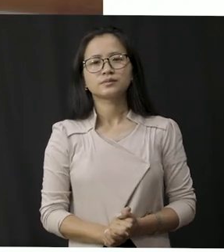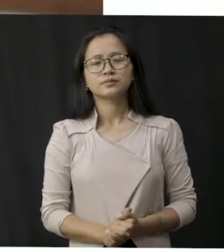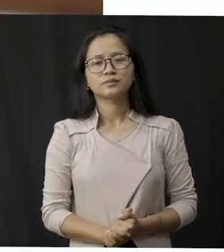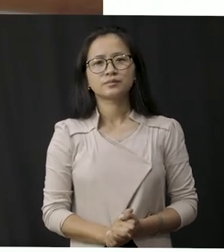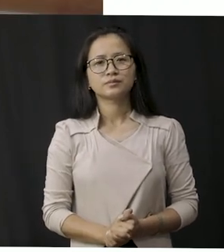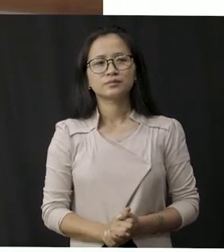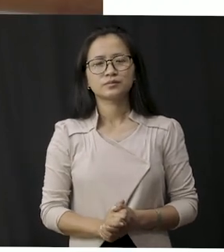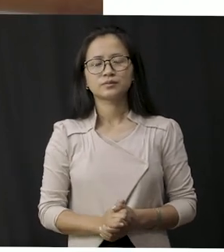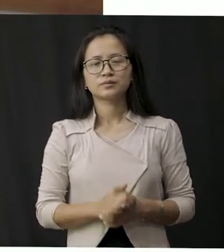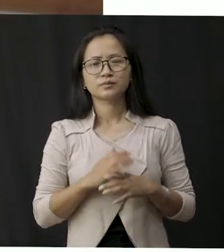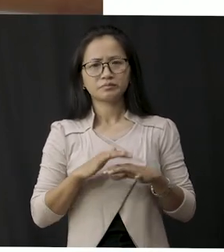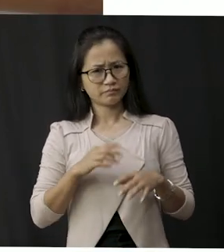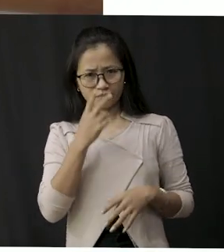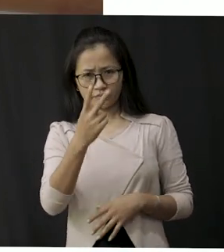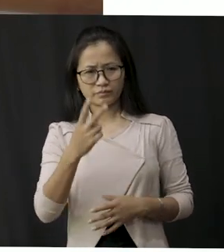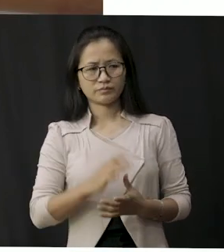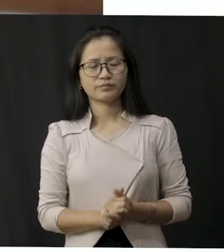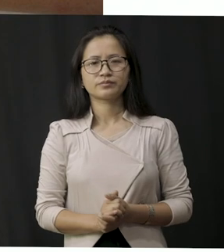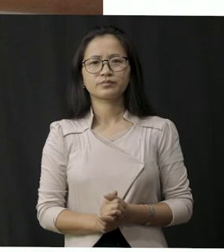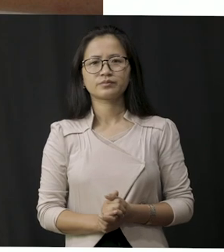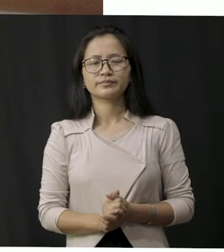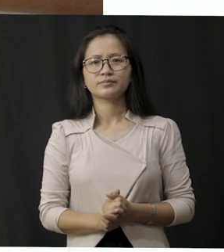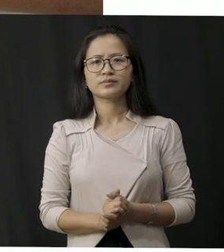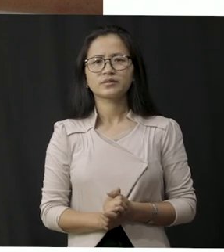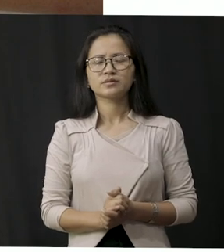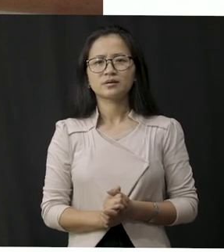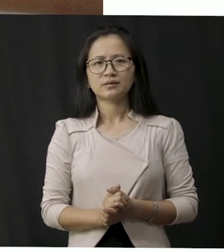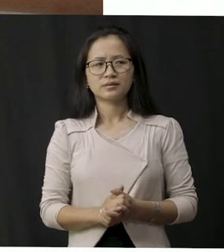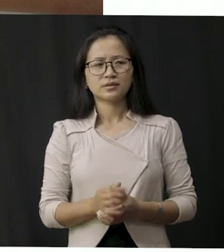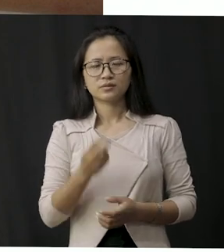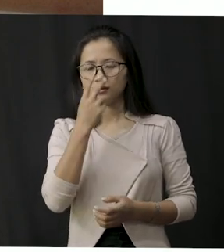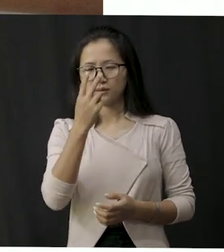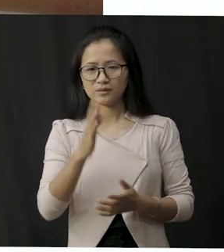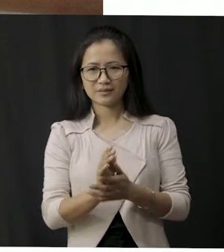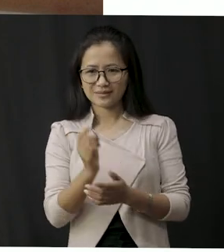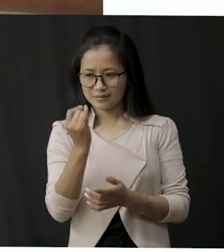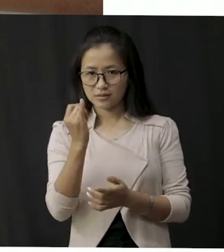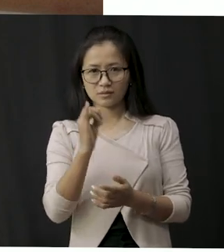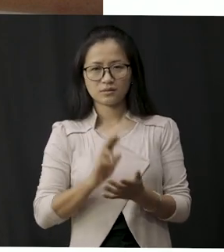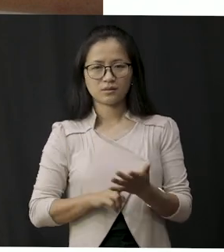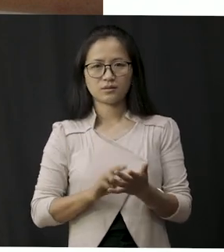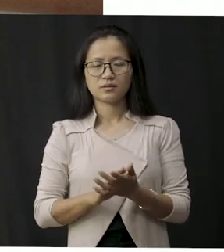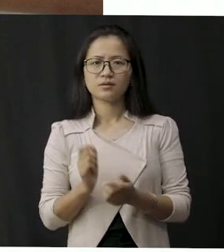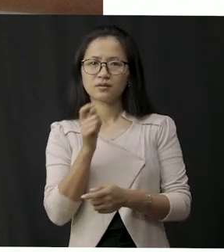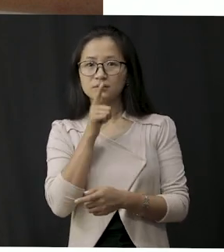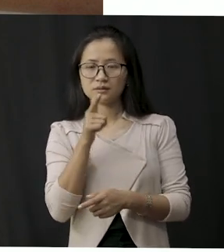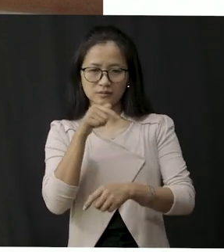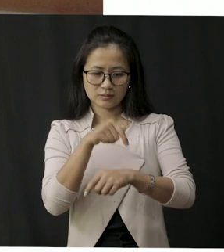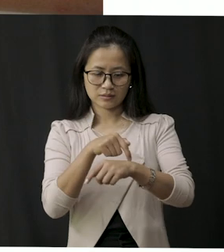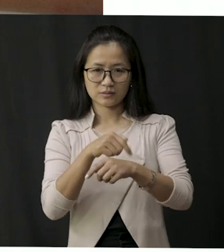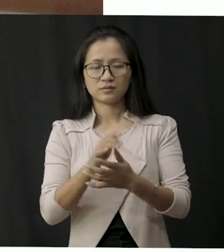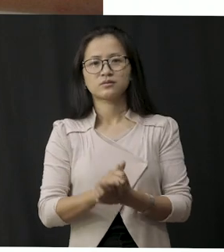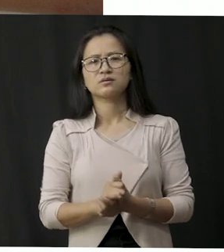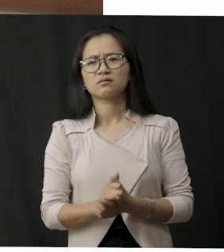Now students do you like this? Here we can see an insect and through